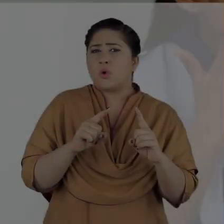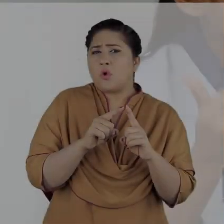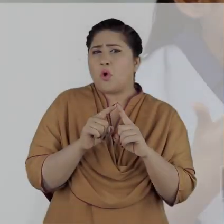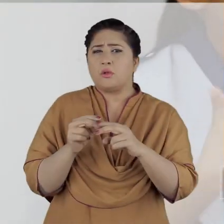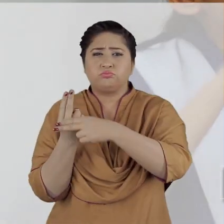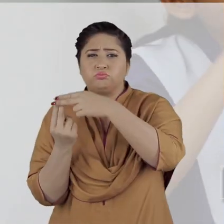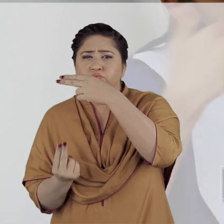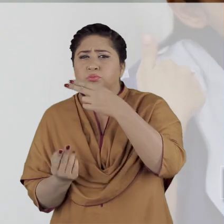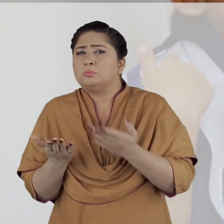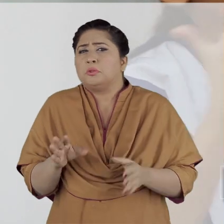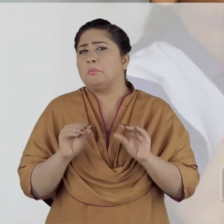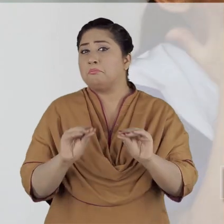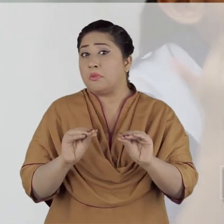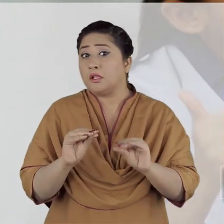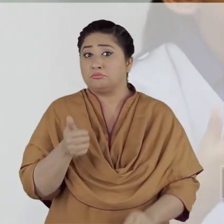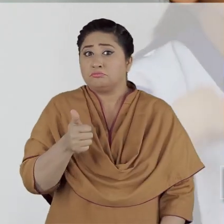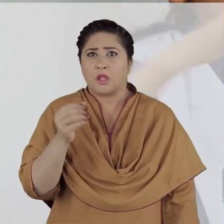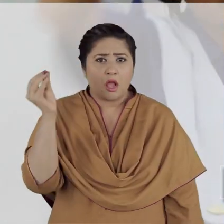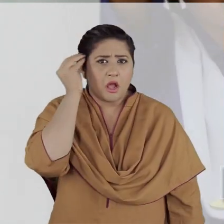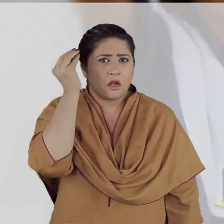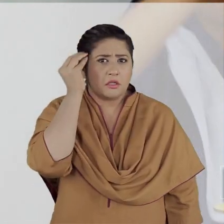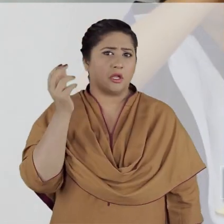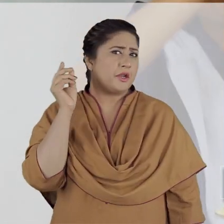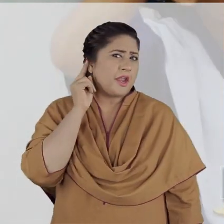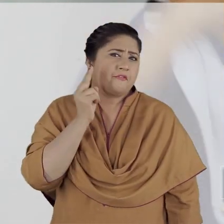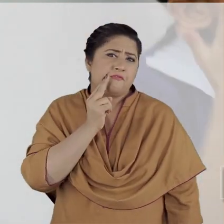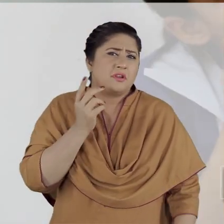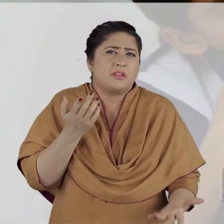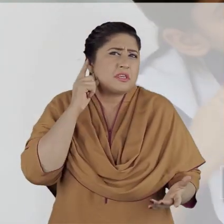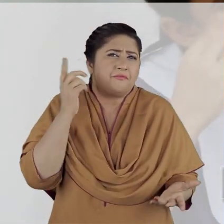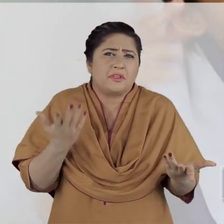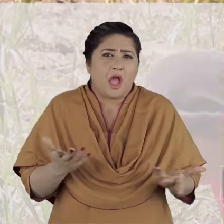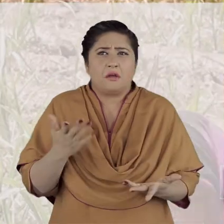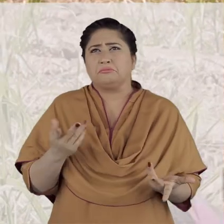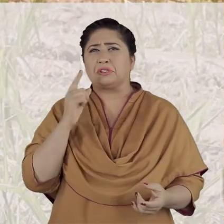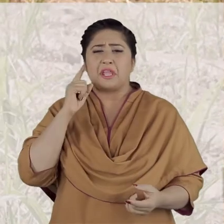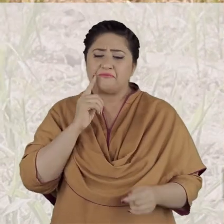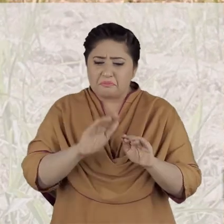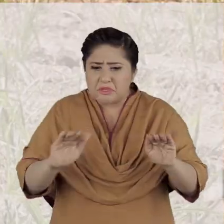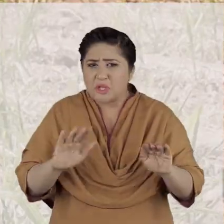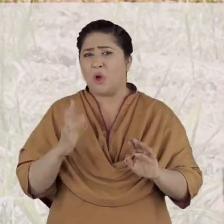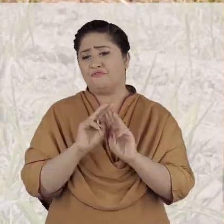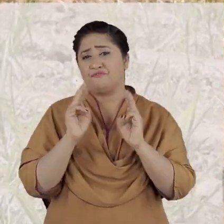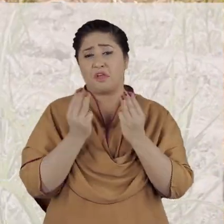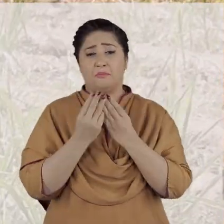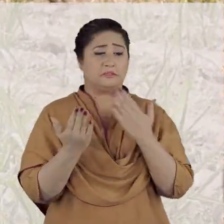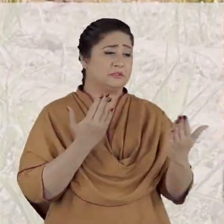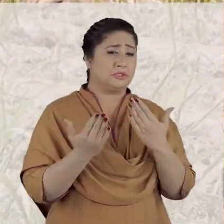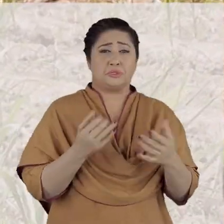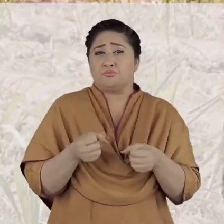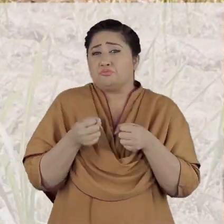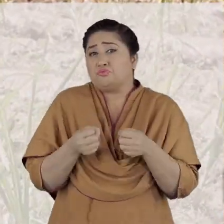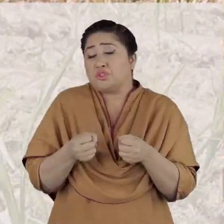The goal of this video is to help you better understand what deafness is and the challenges faced by deaf children and their